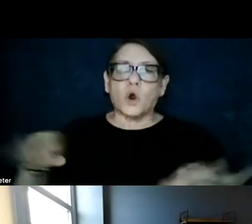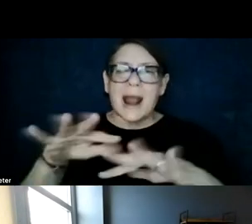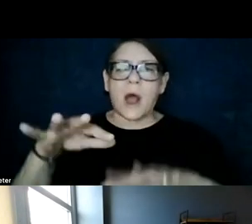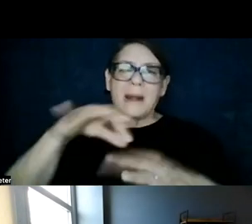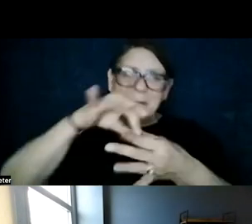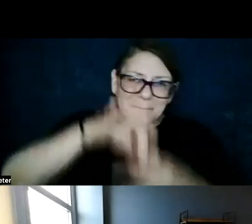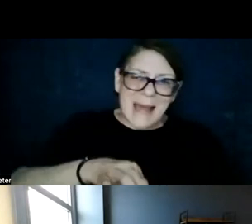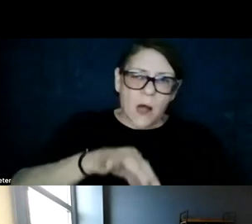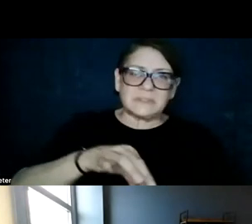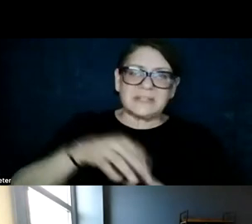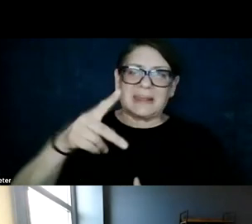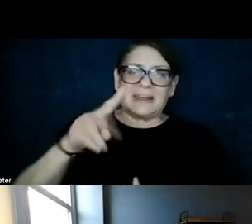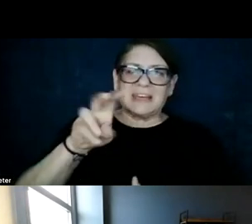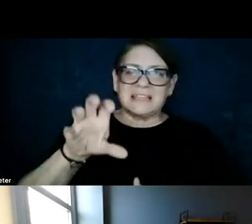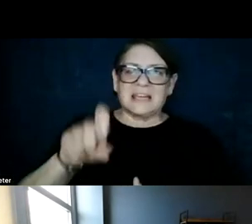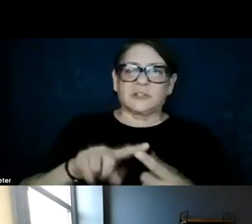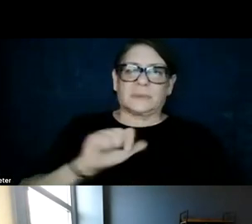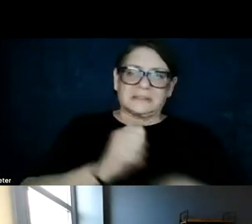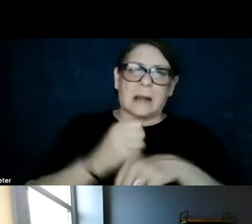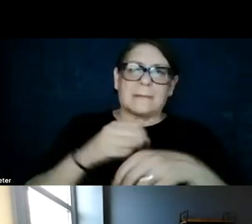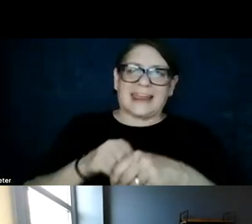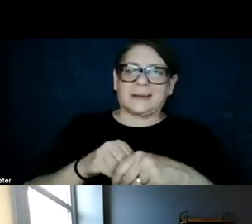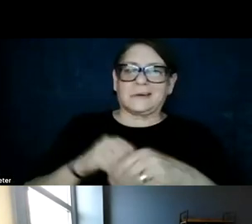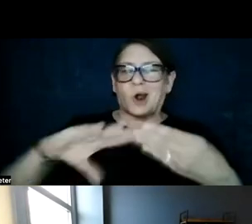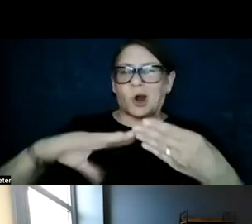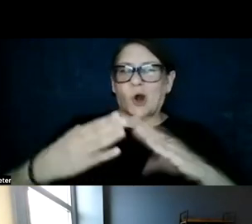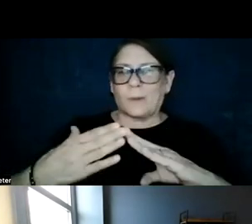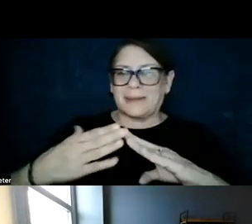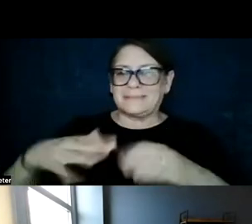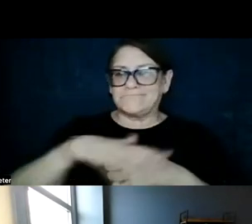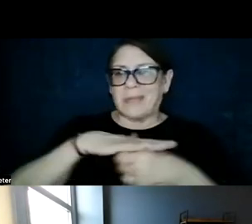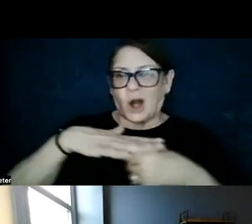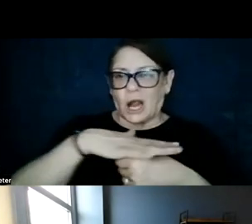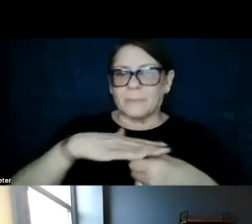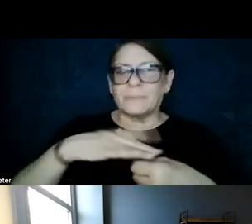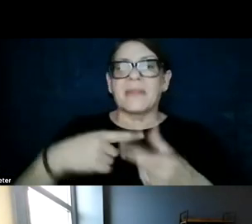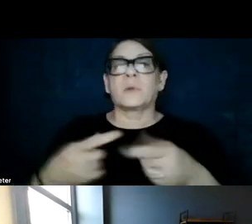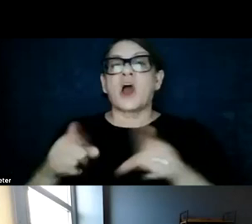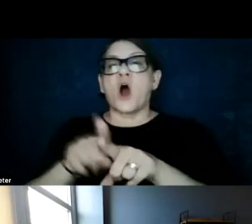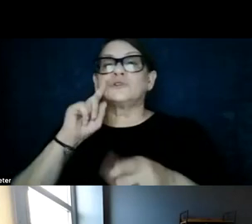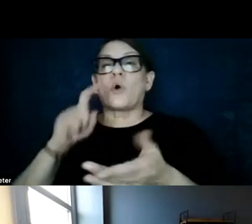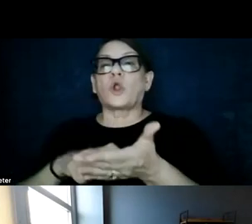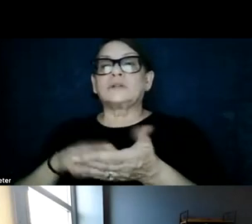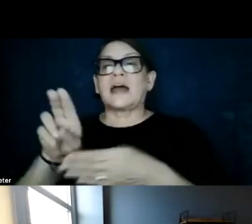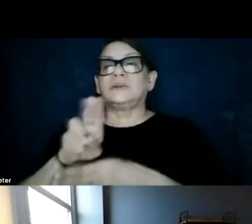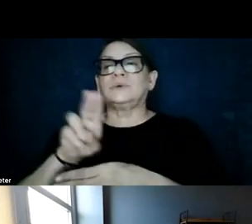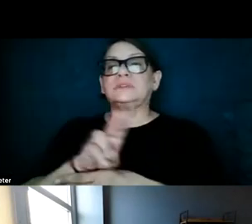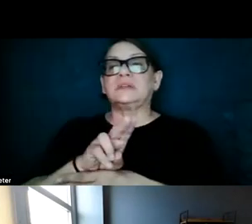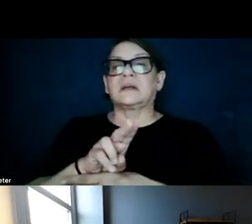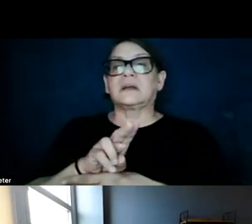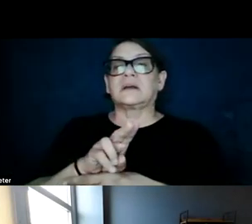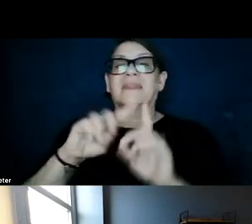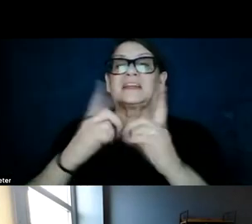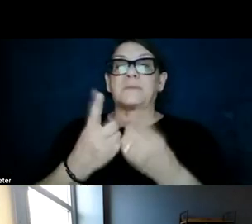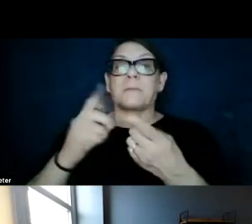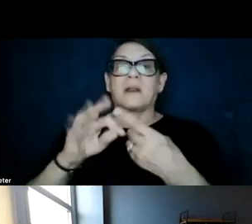PV could exist within urban landscapes. And we also looked at using the Department